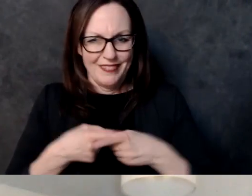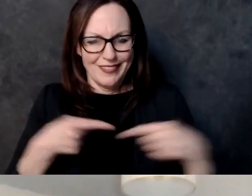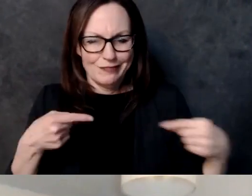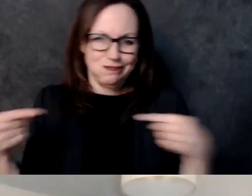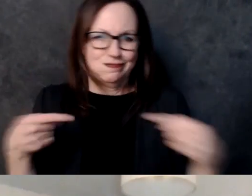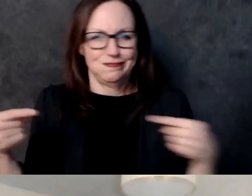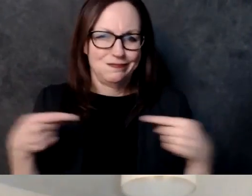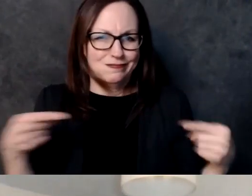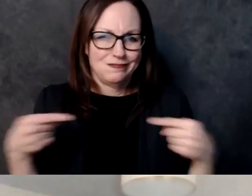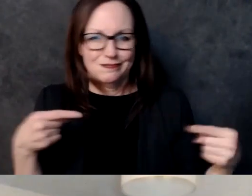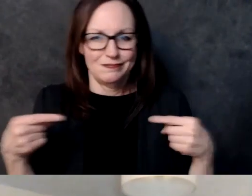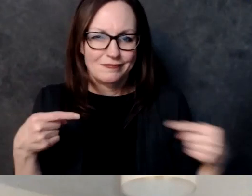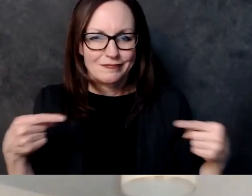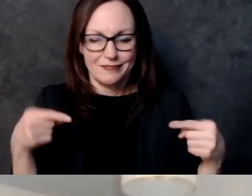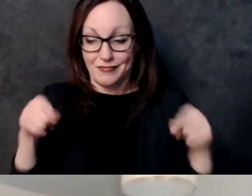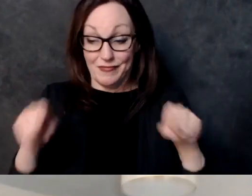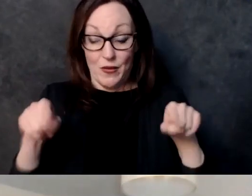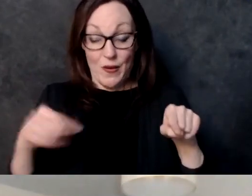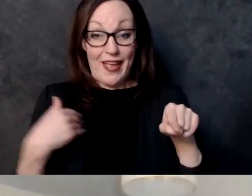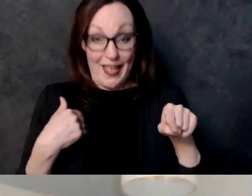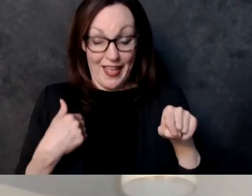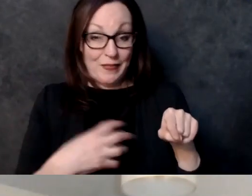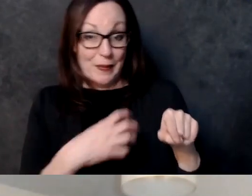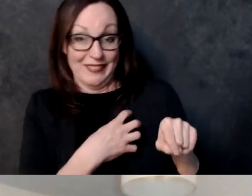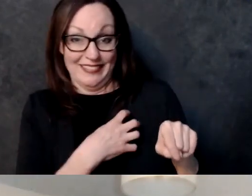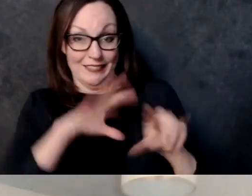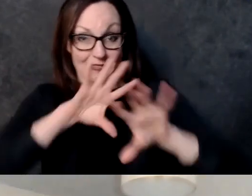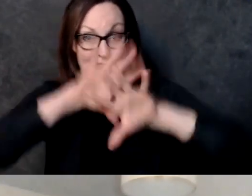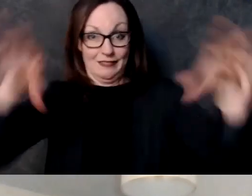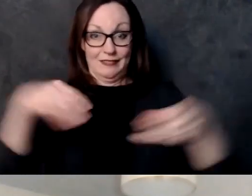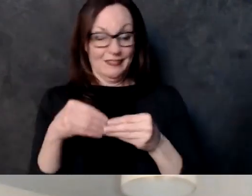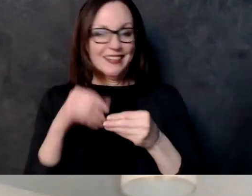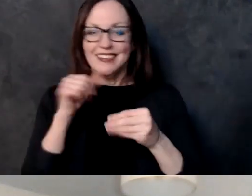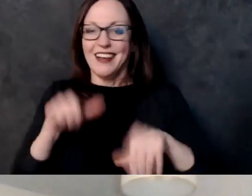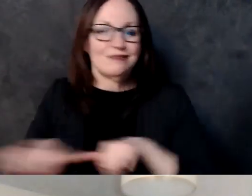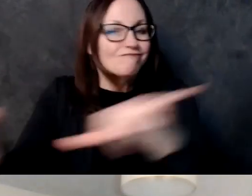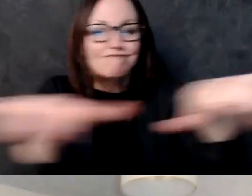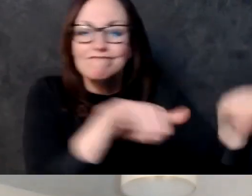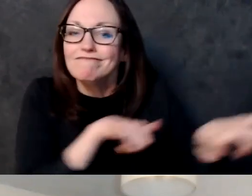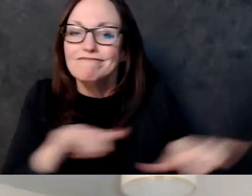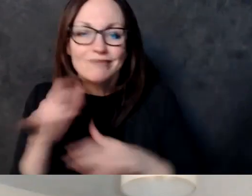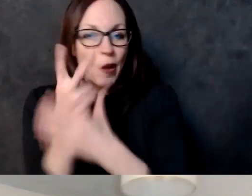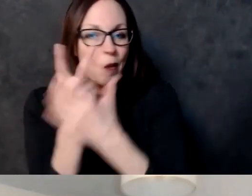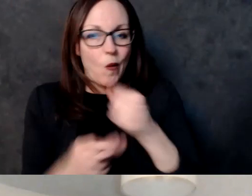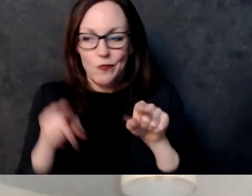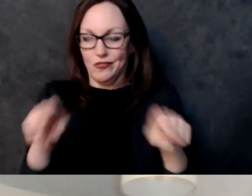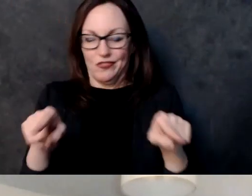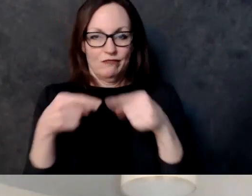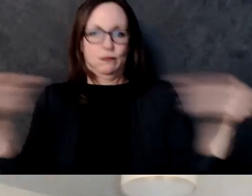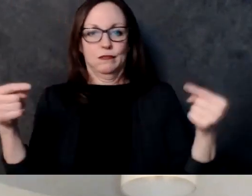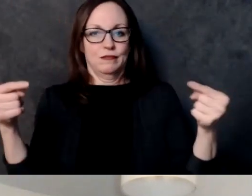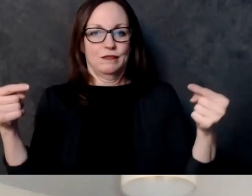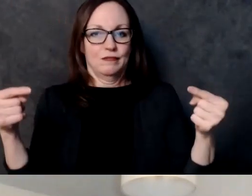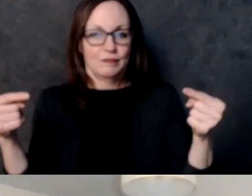and uh thought leaders within the policing communities um and i think that the more what's known as the